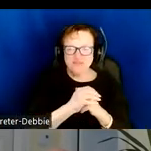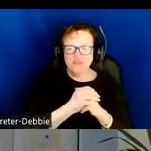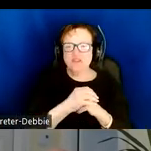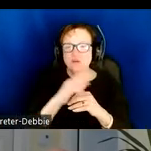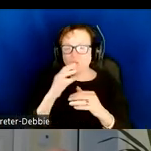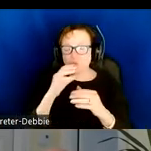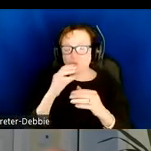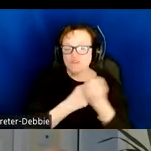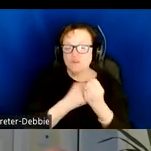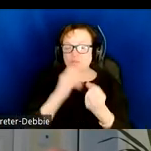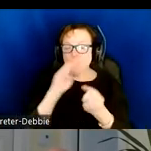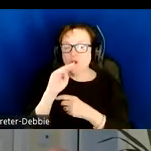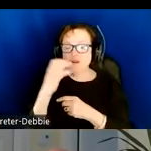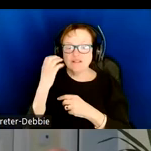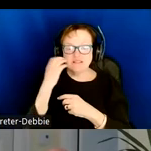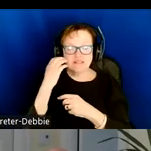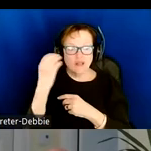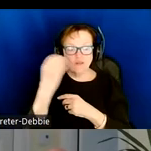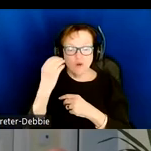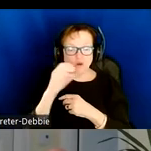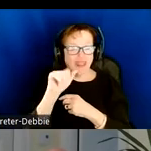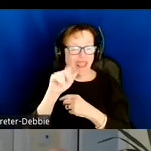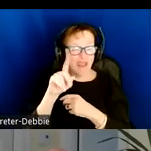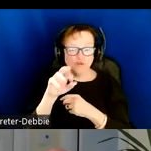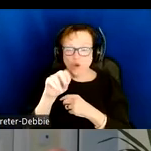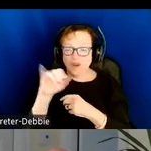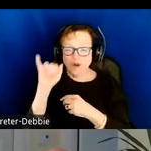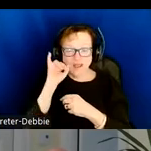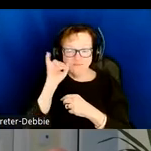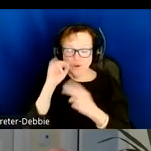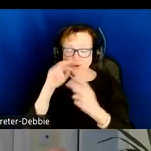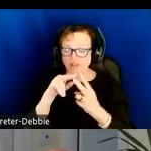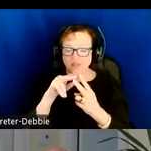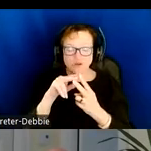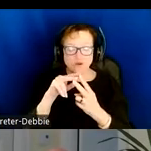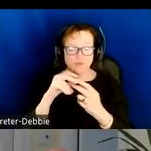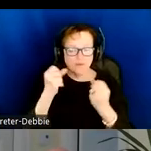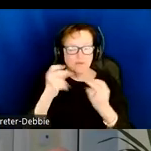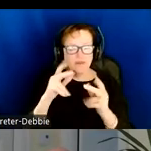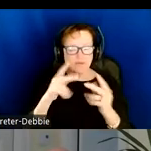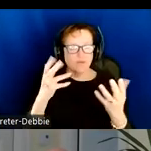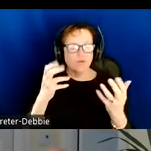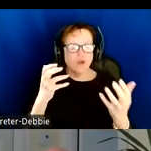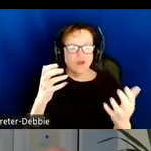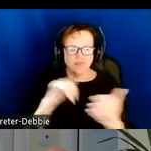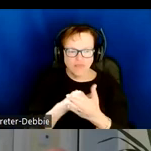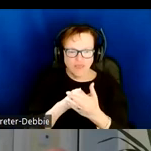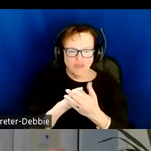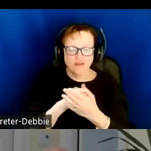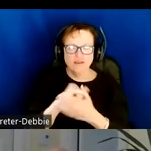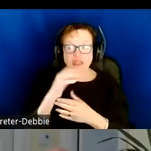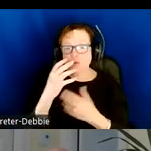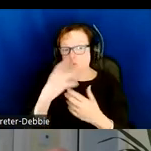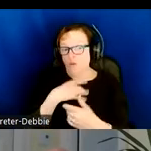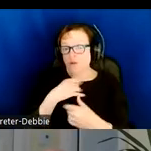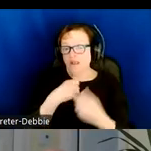mobile devices, whether it be Android or iPhone, is something that a lot of users are keen to have happen. And it's something that we would like